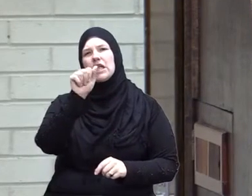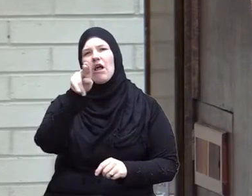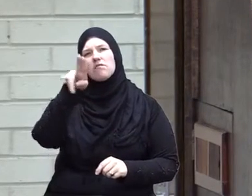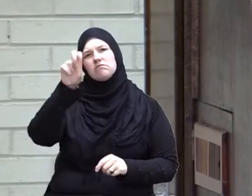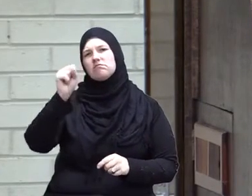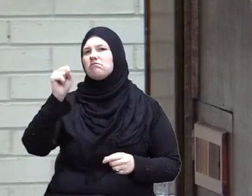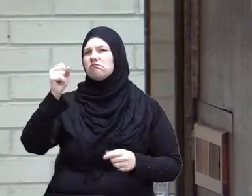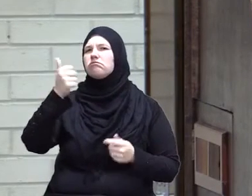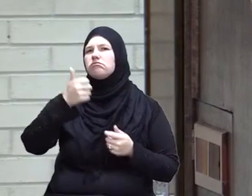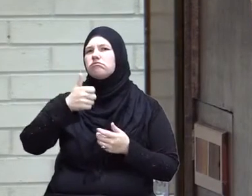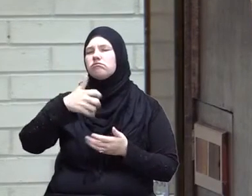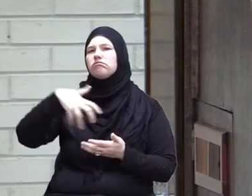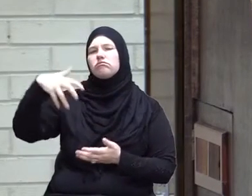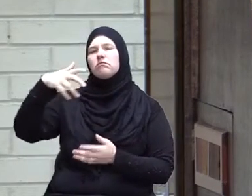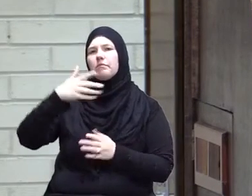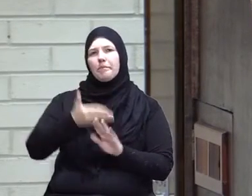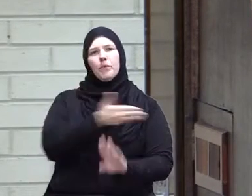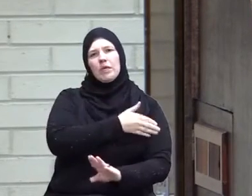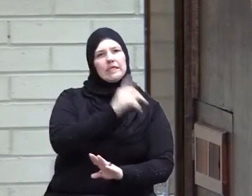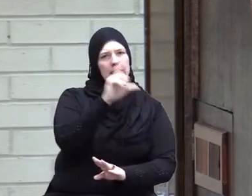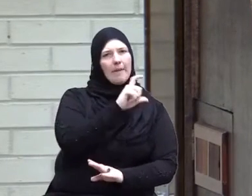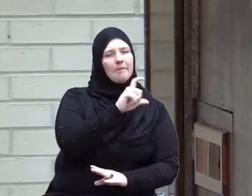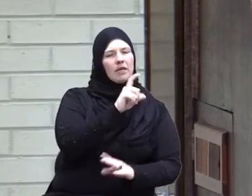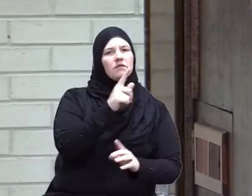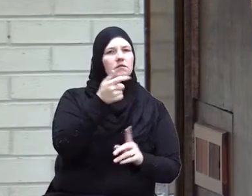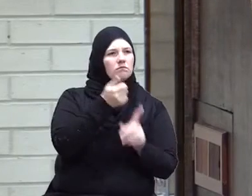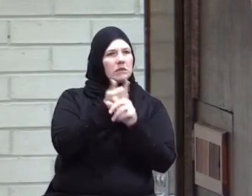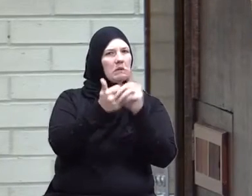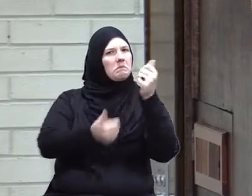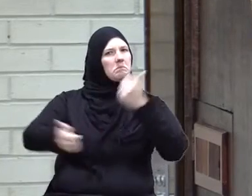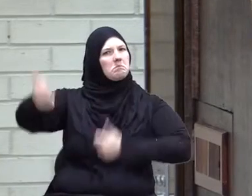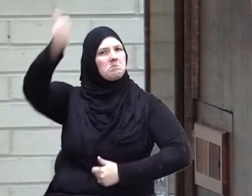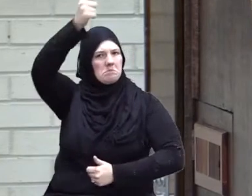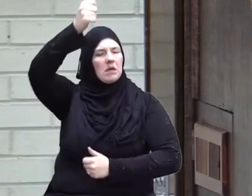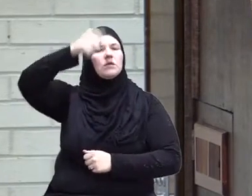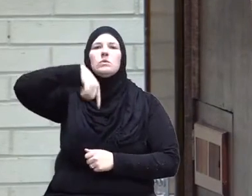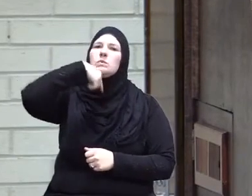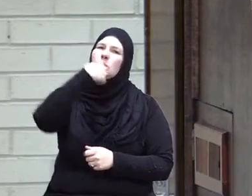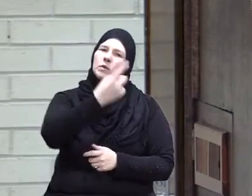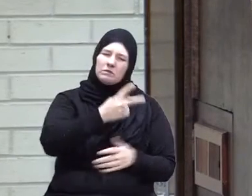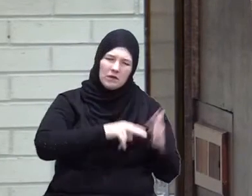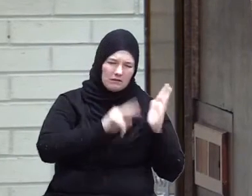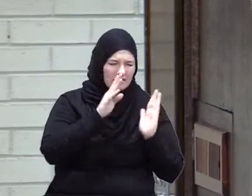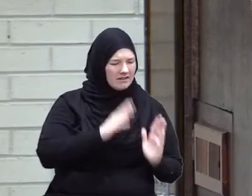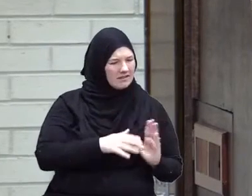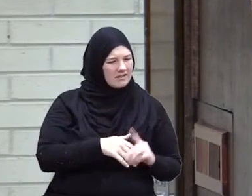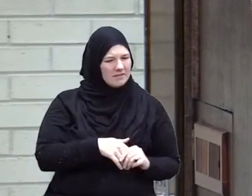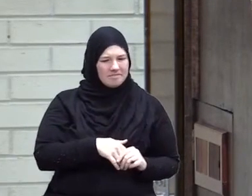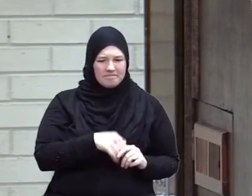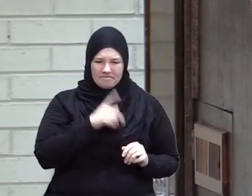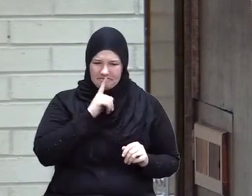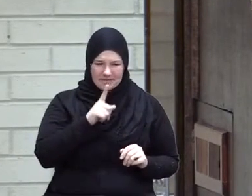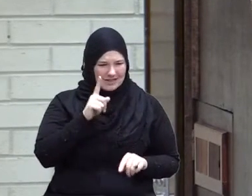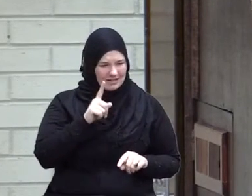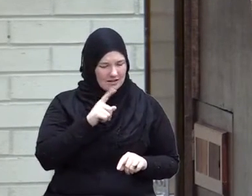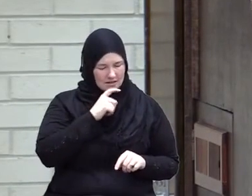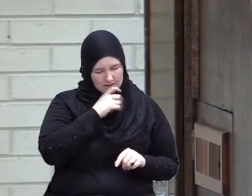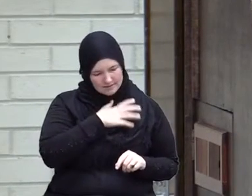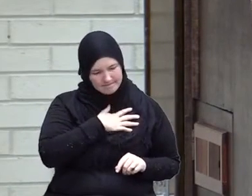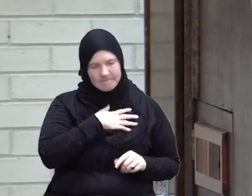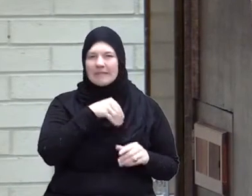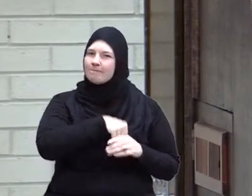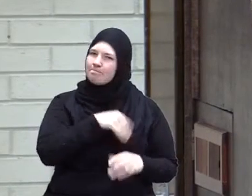days of pre-Islamic conviction and he told the Prophet I cannot find it in my heart